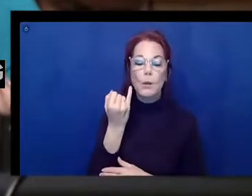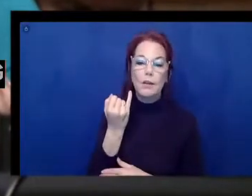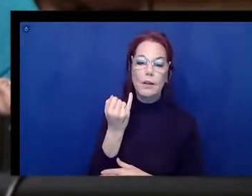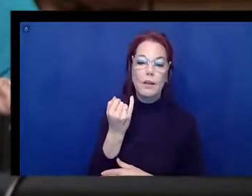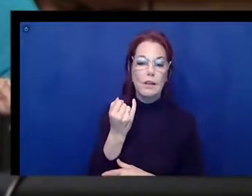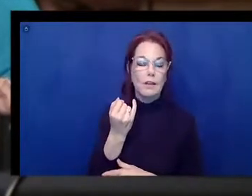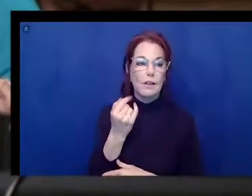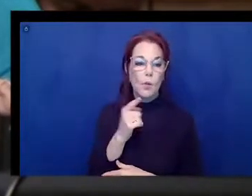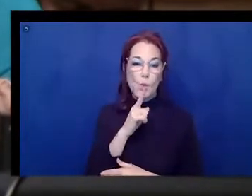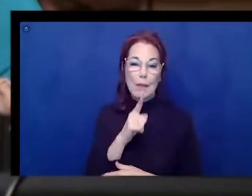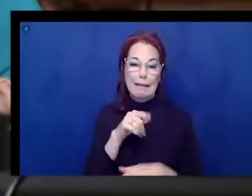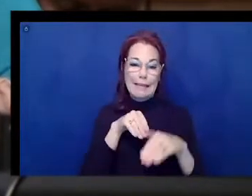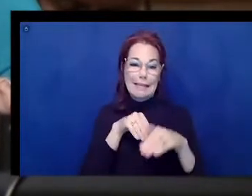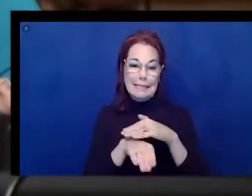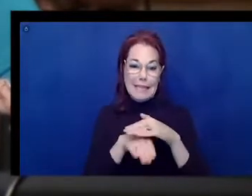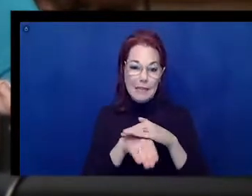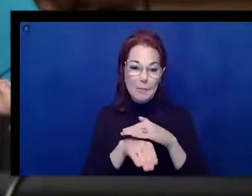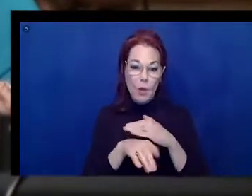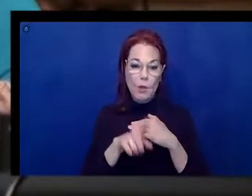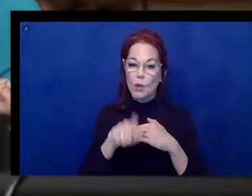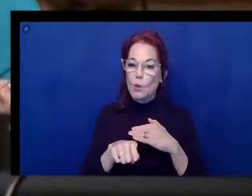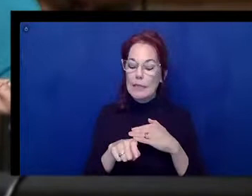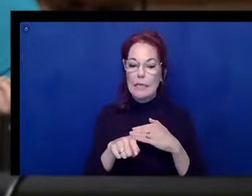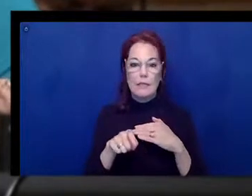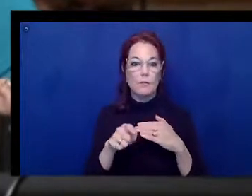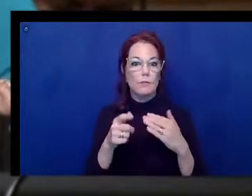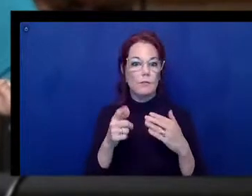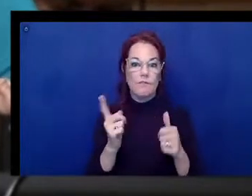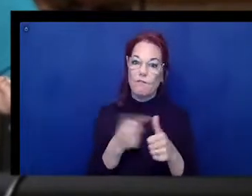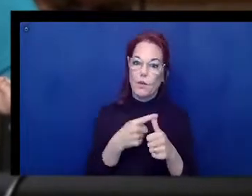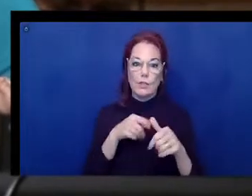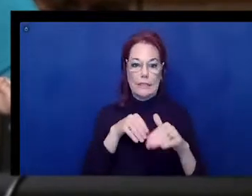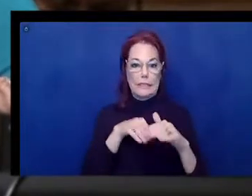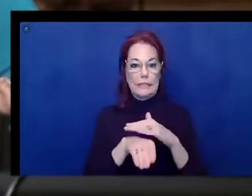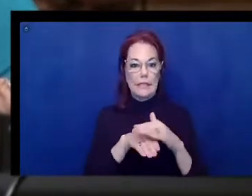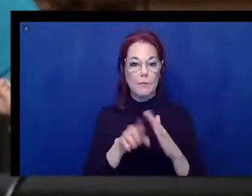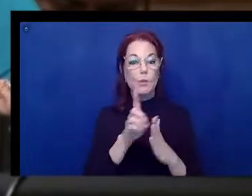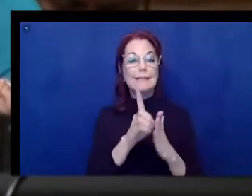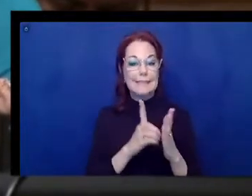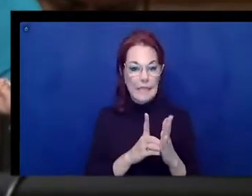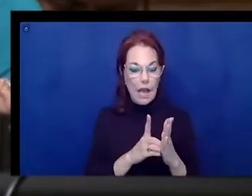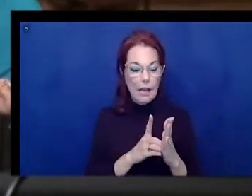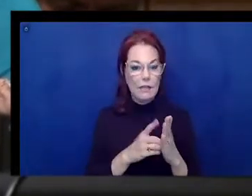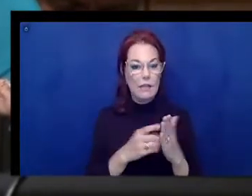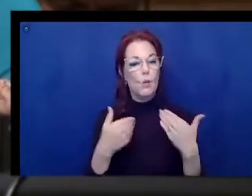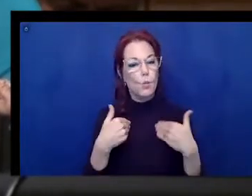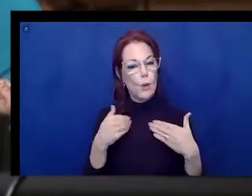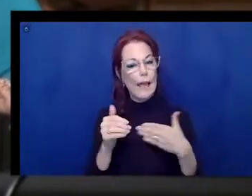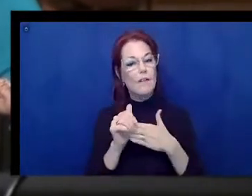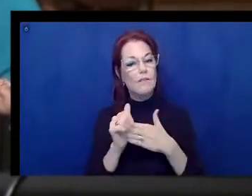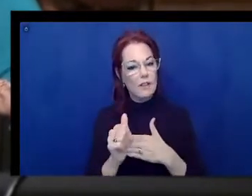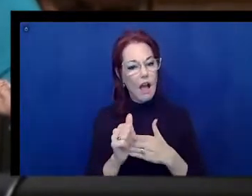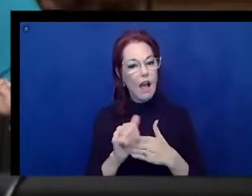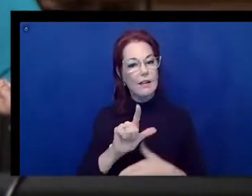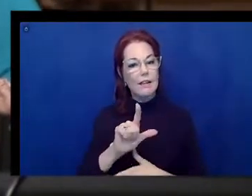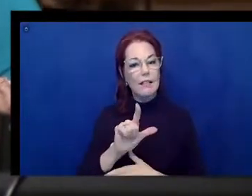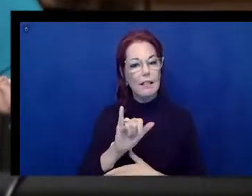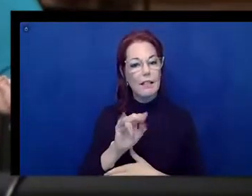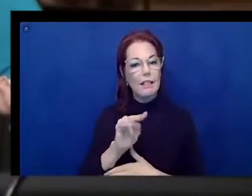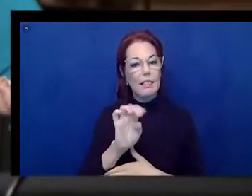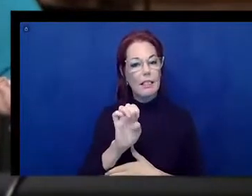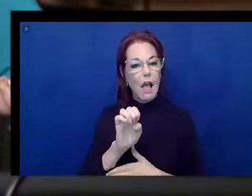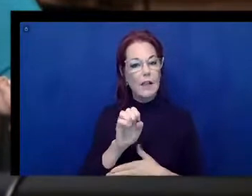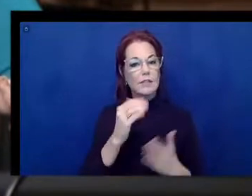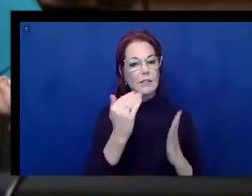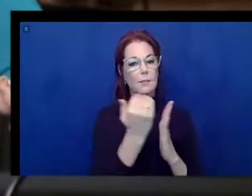the basics of accessible design. So, there are, as I mentioned, there are guidelines that you can refer to. And the best